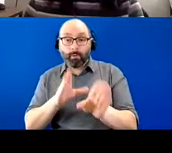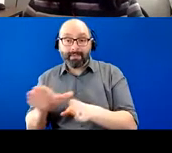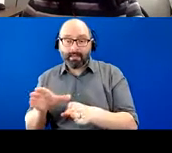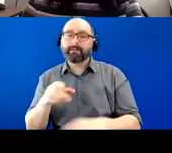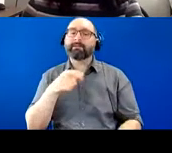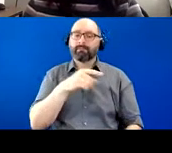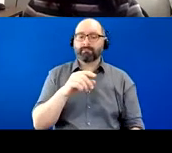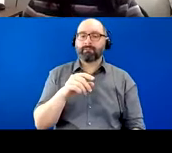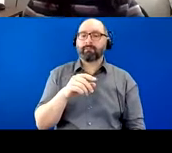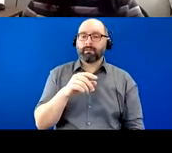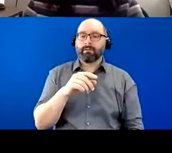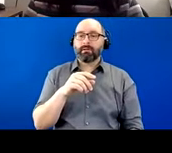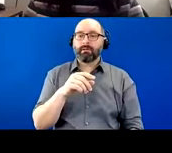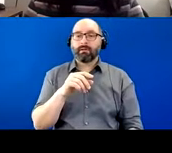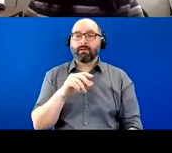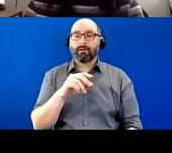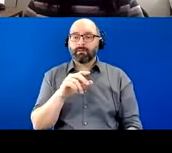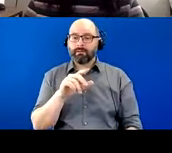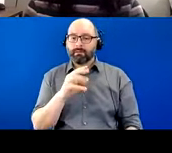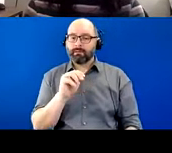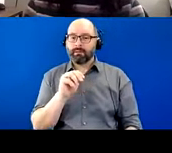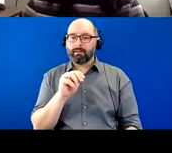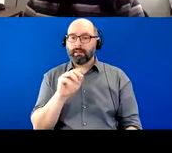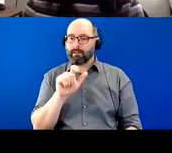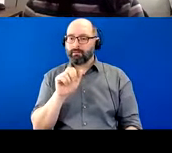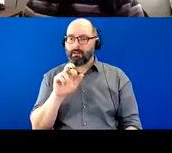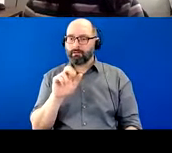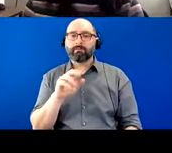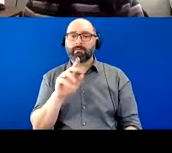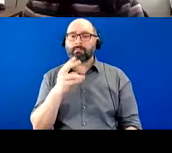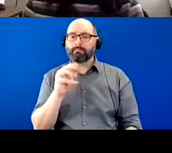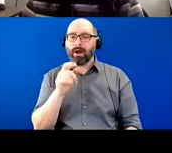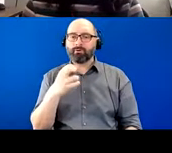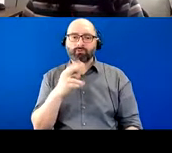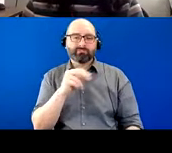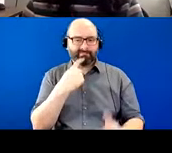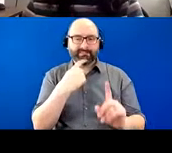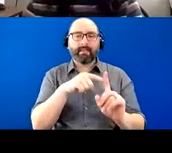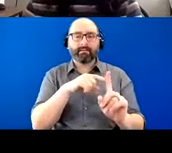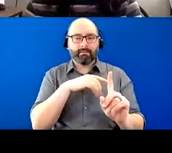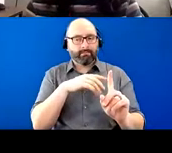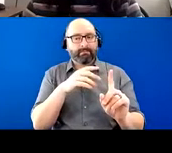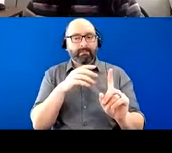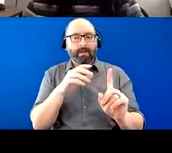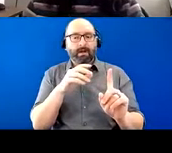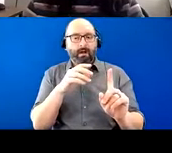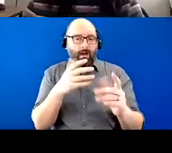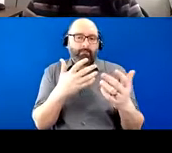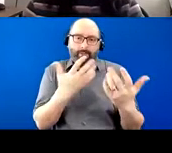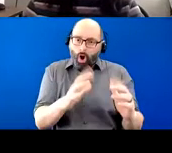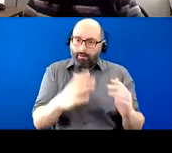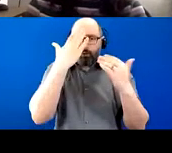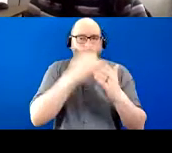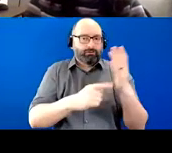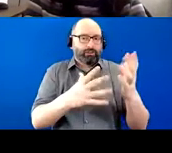said, had already planned this out ahead of time and kind of already knew what she wanted. Um, and so I'm wondering how was she kind of coping in the